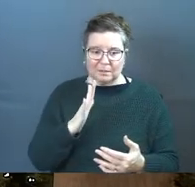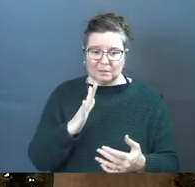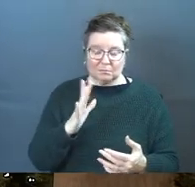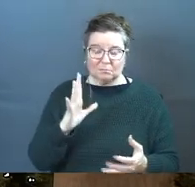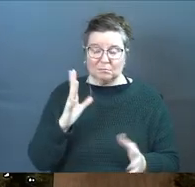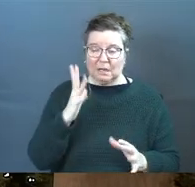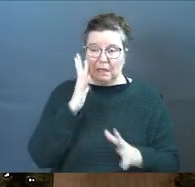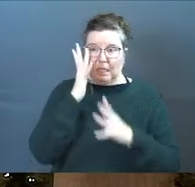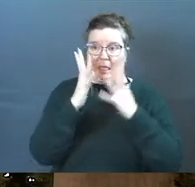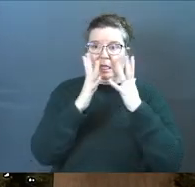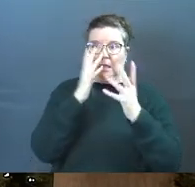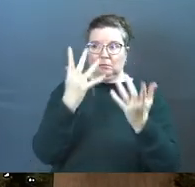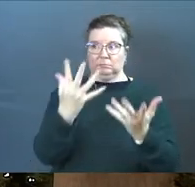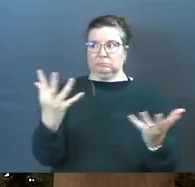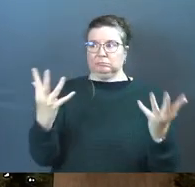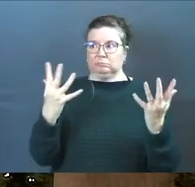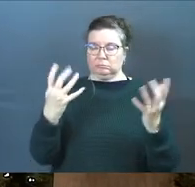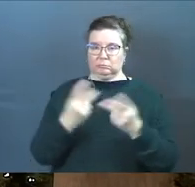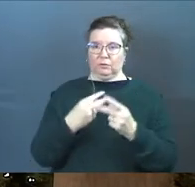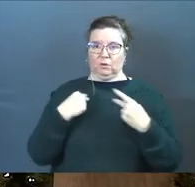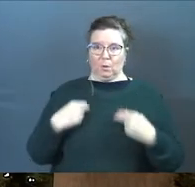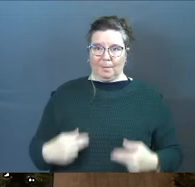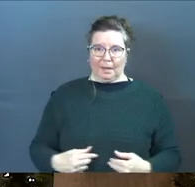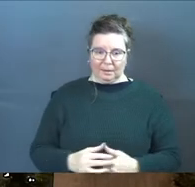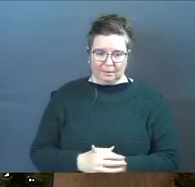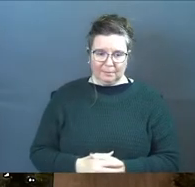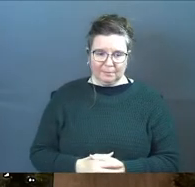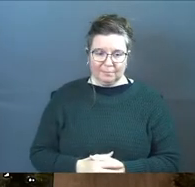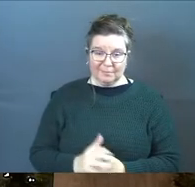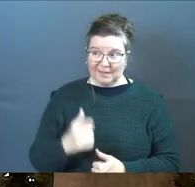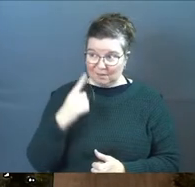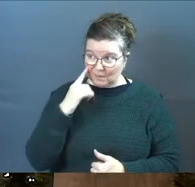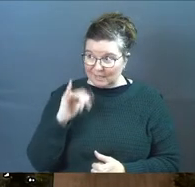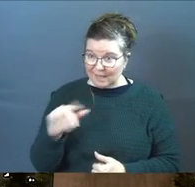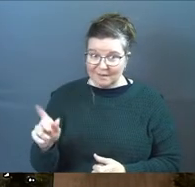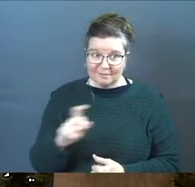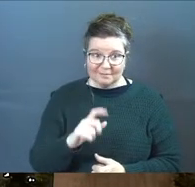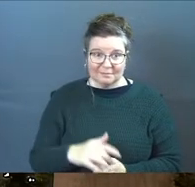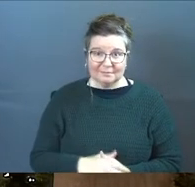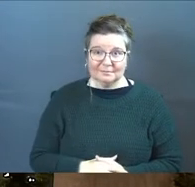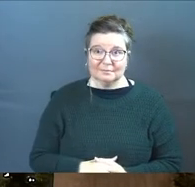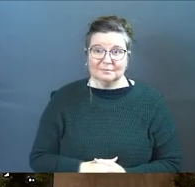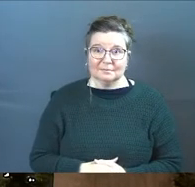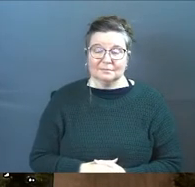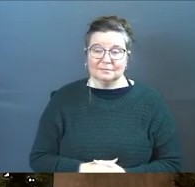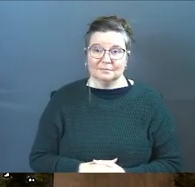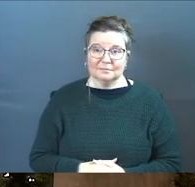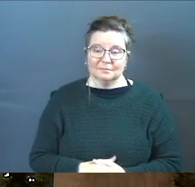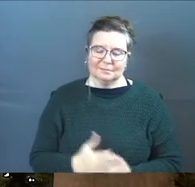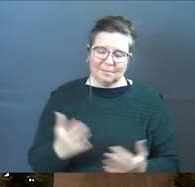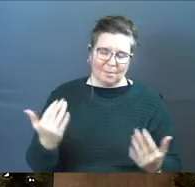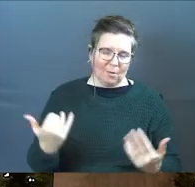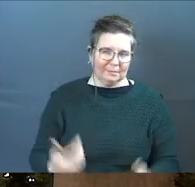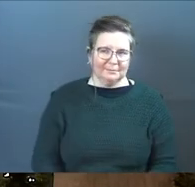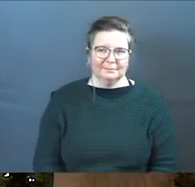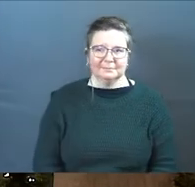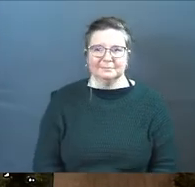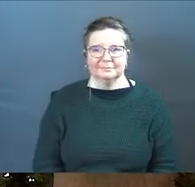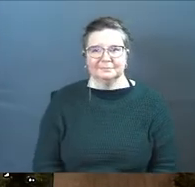mass shamed in front of humanity anybody ever think that come on